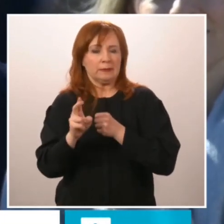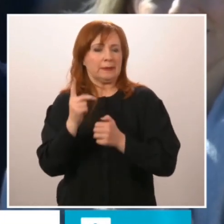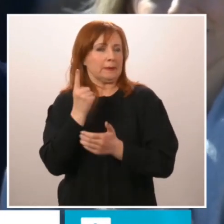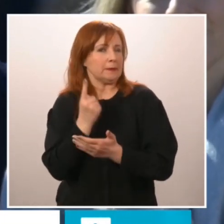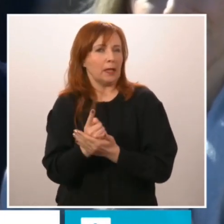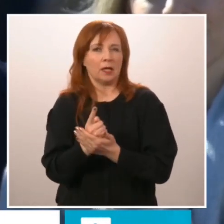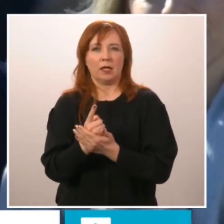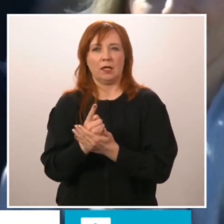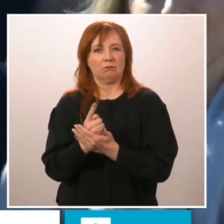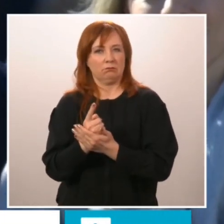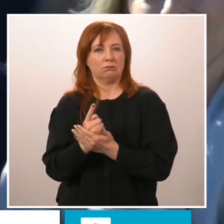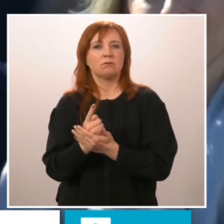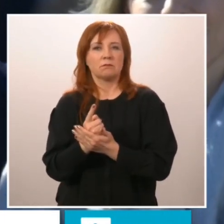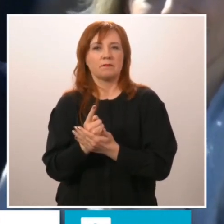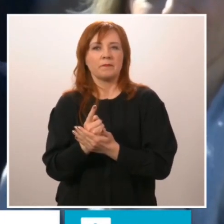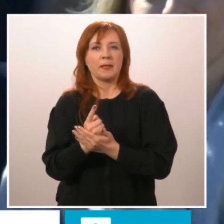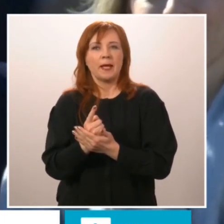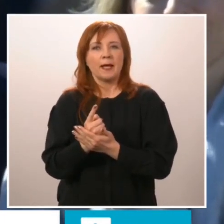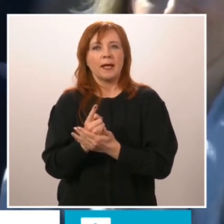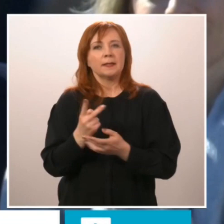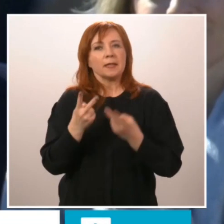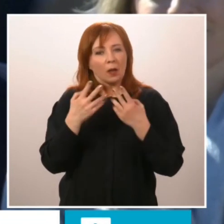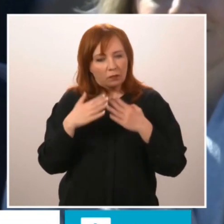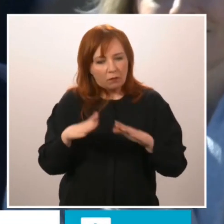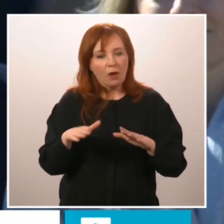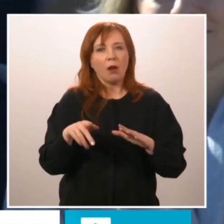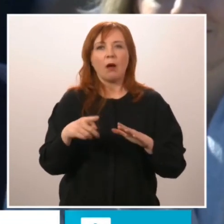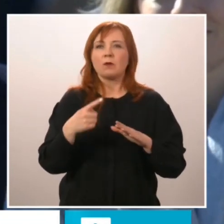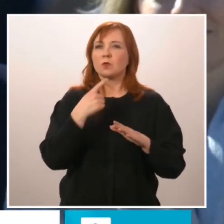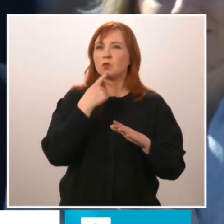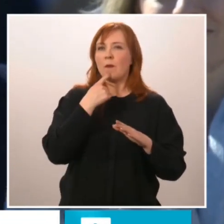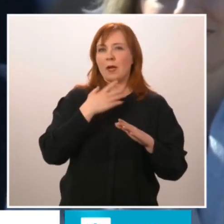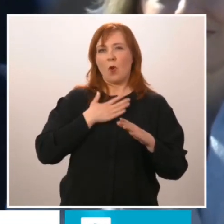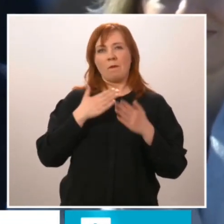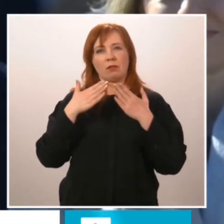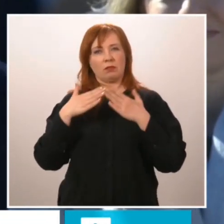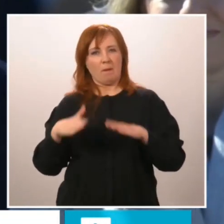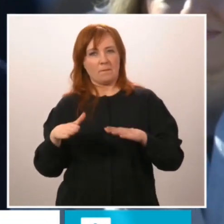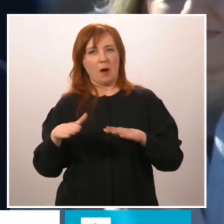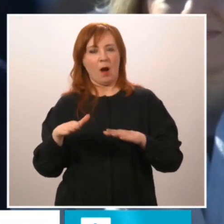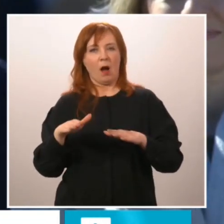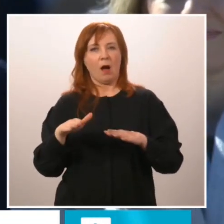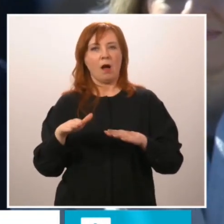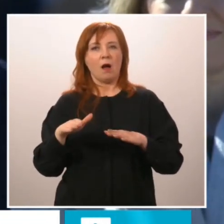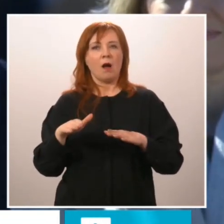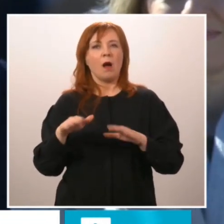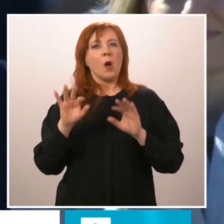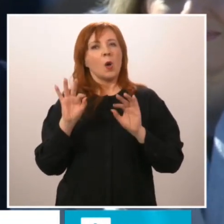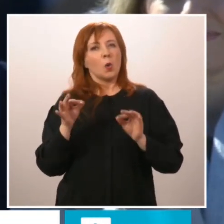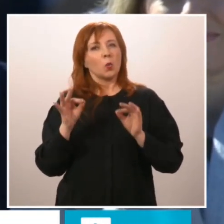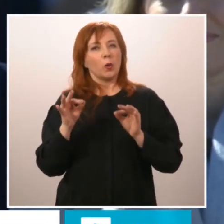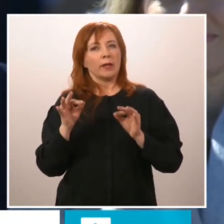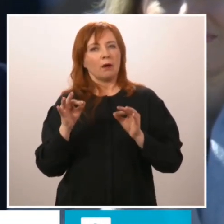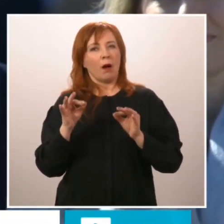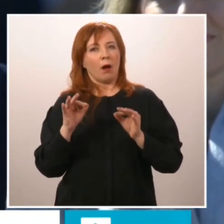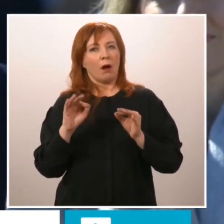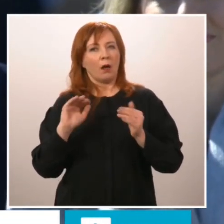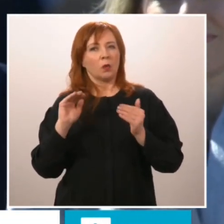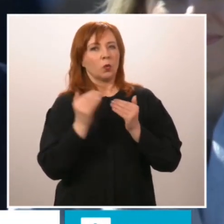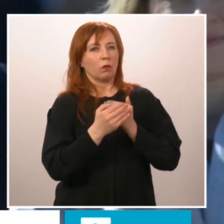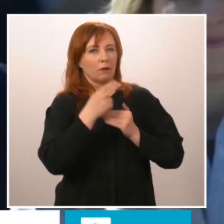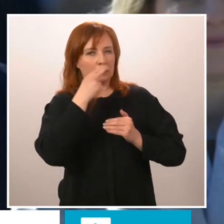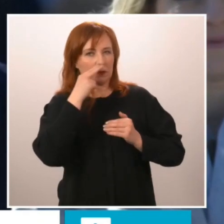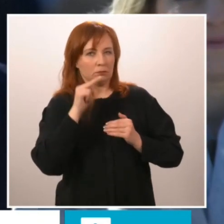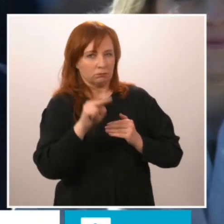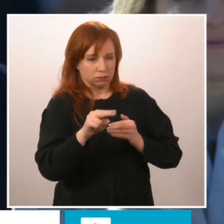this respect, the Finnish concept of comprehensive security retains